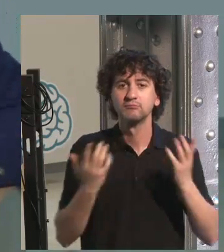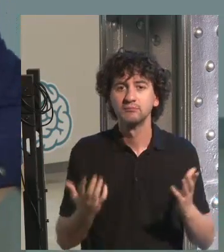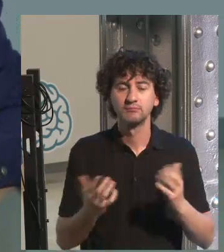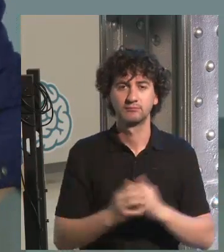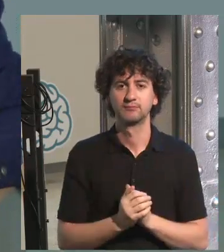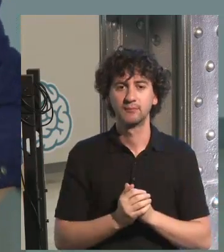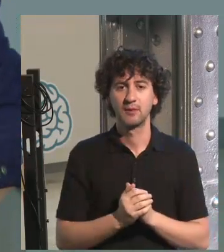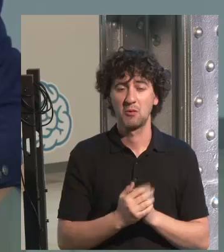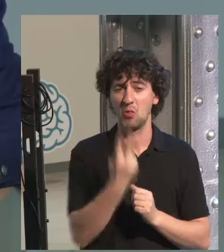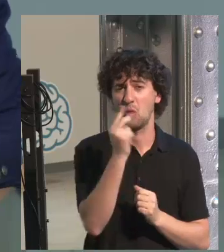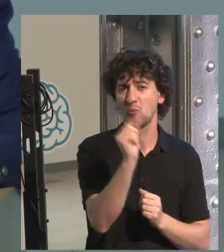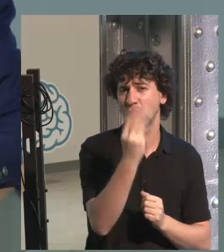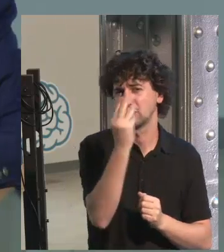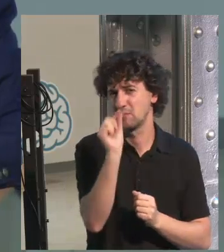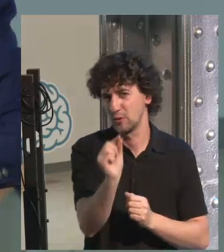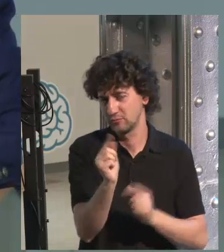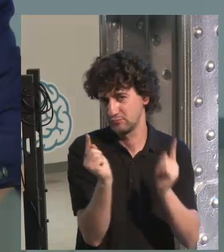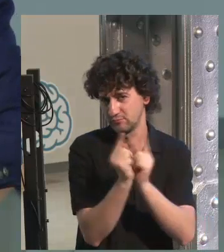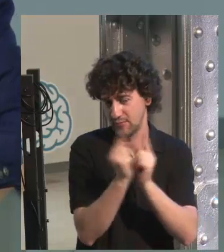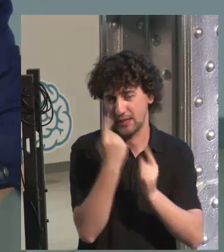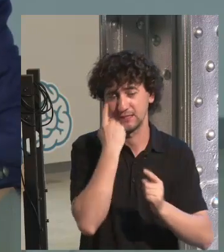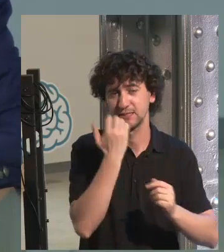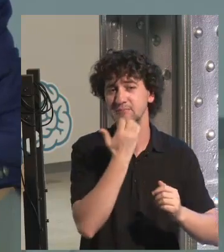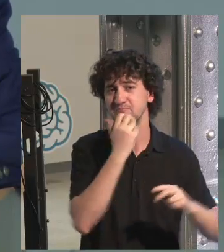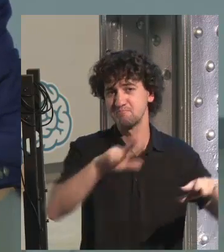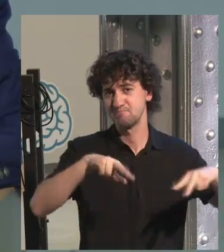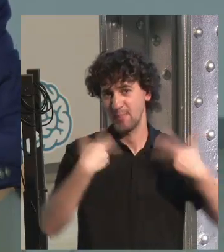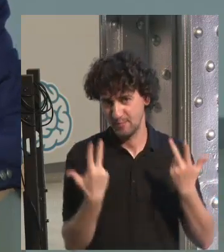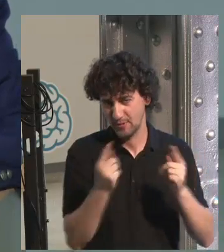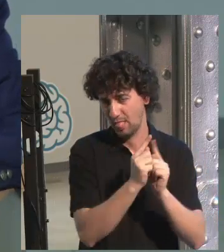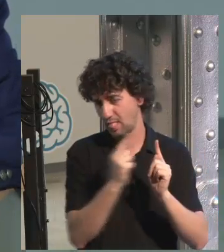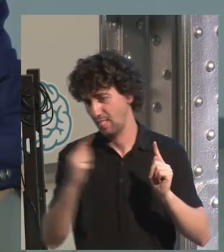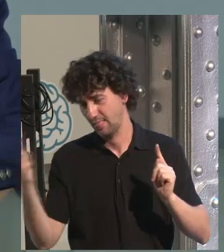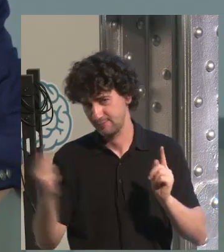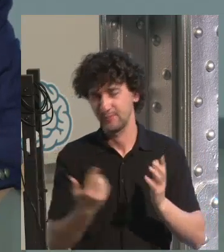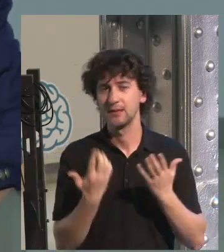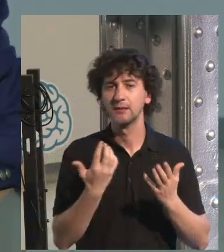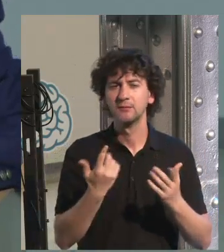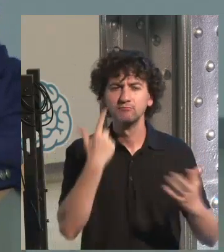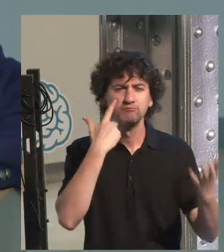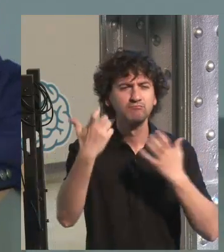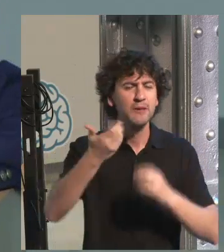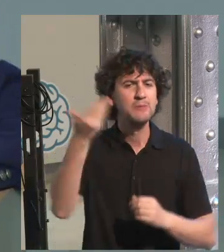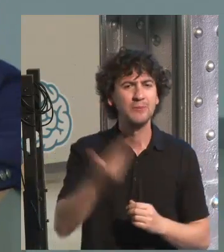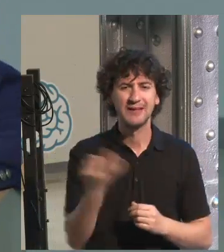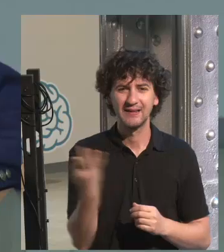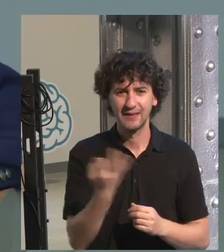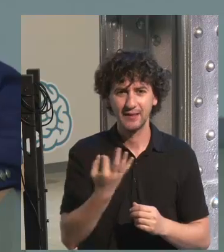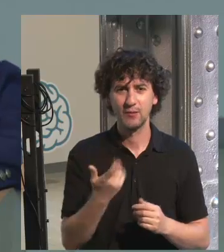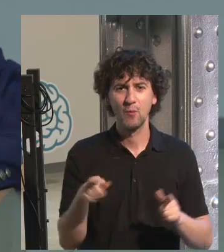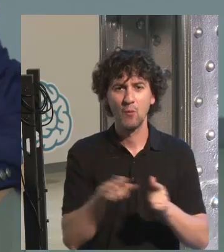And since I only have two or three minutes left, if you allow me, I wanted to